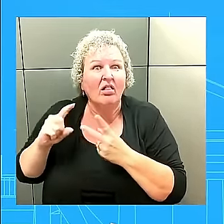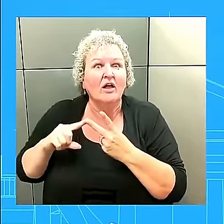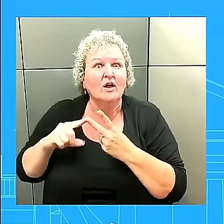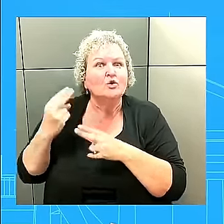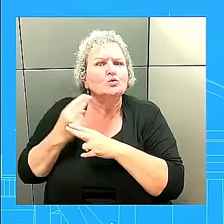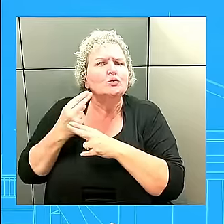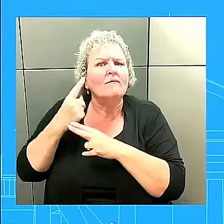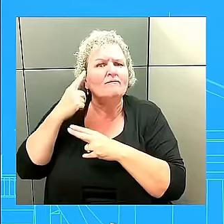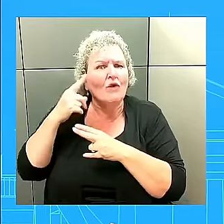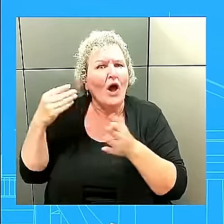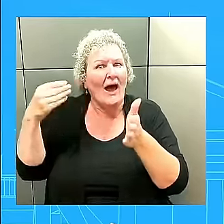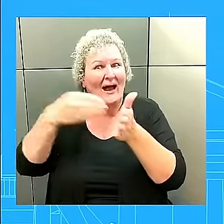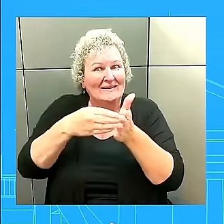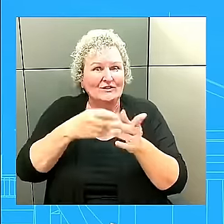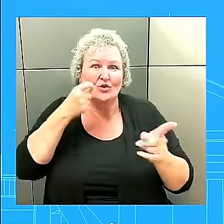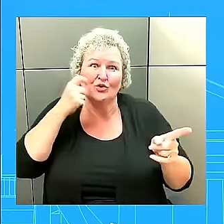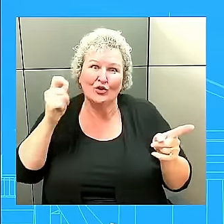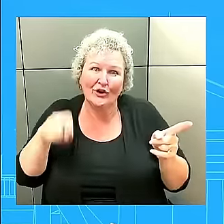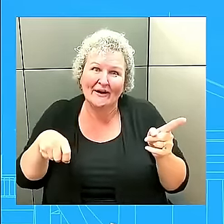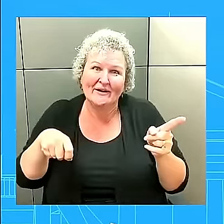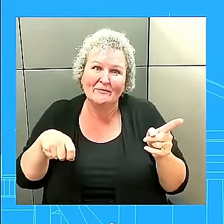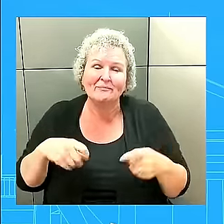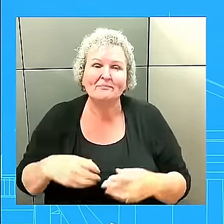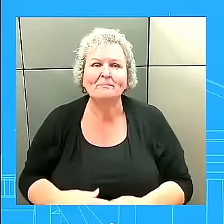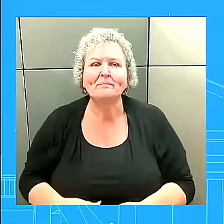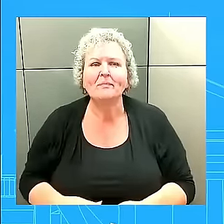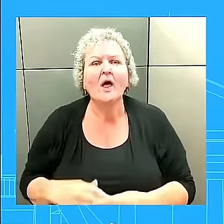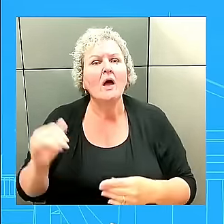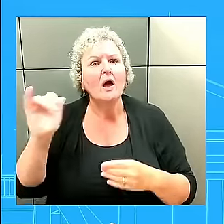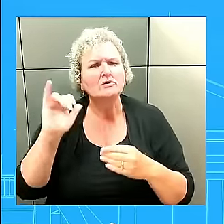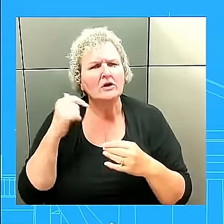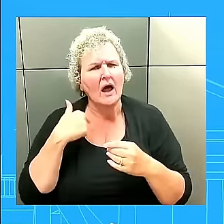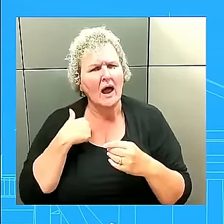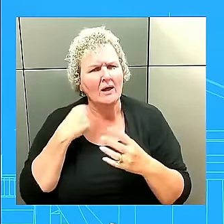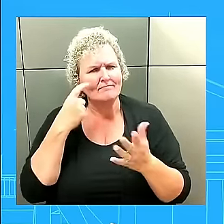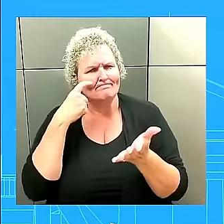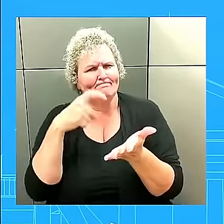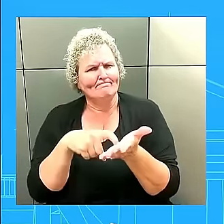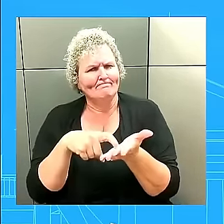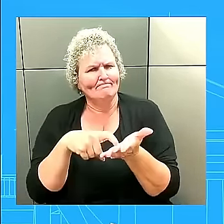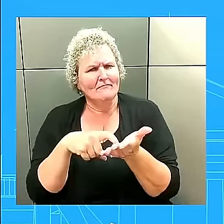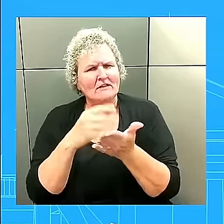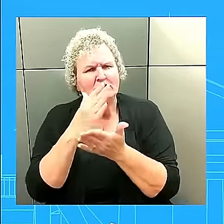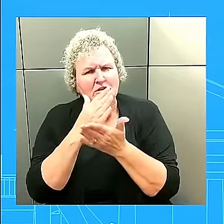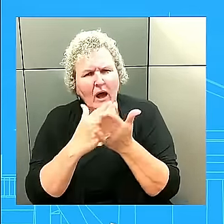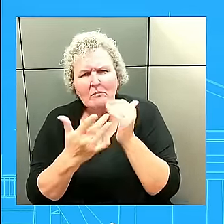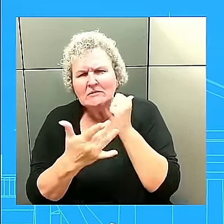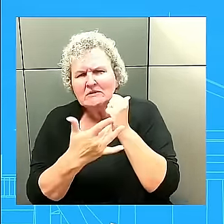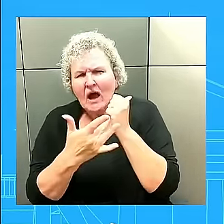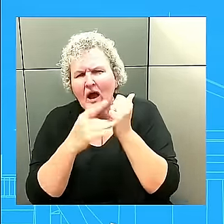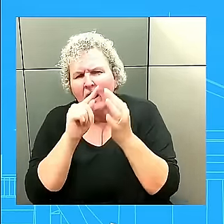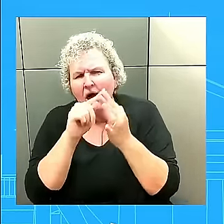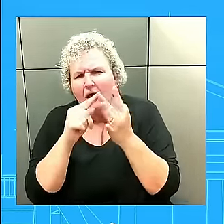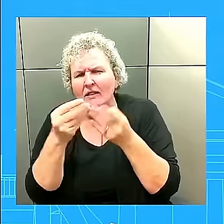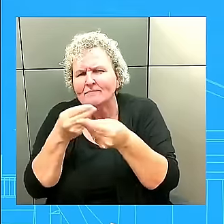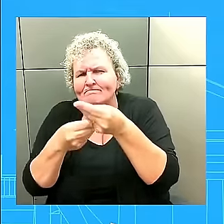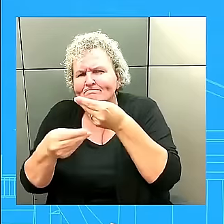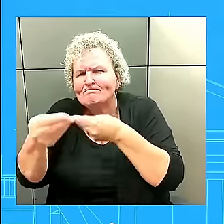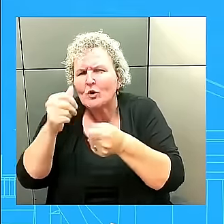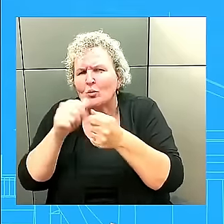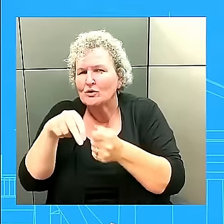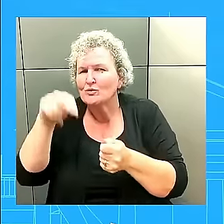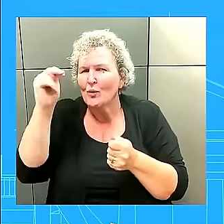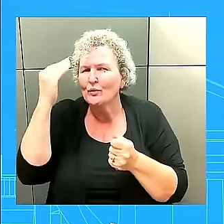return, we have seen, at the very least, some technology sharing with North Korea. But what this